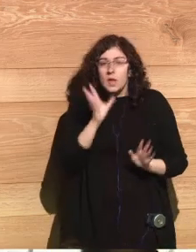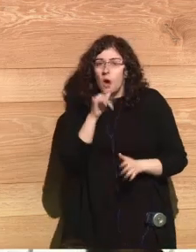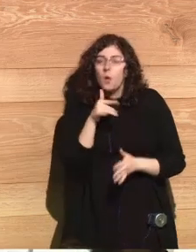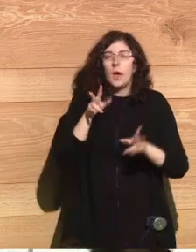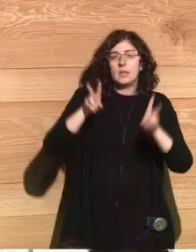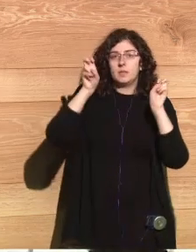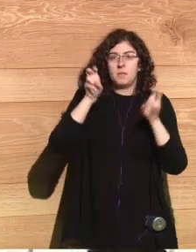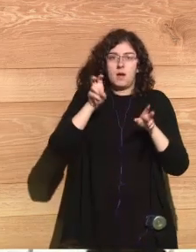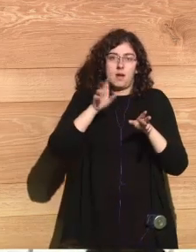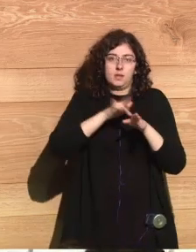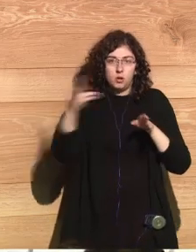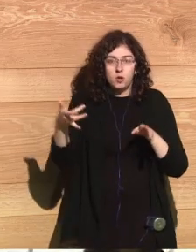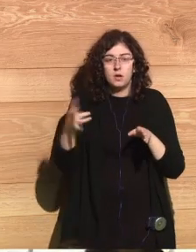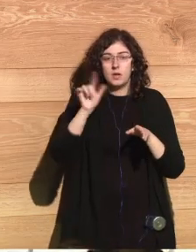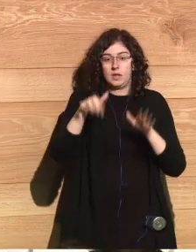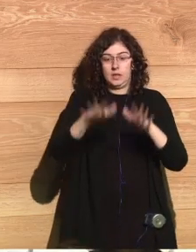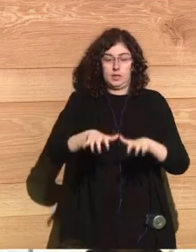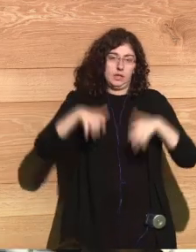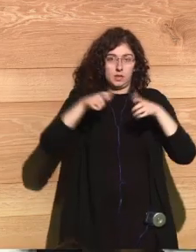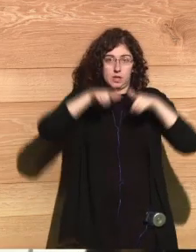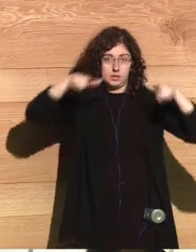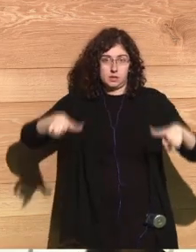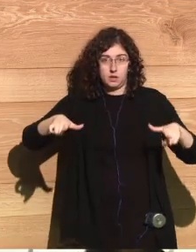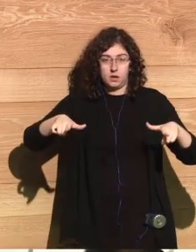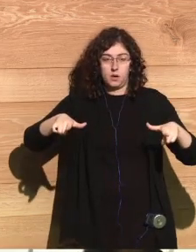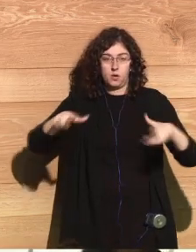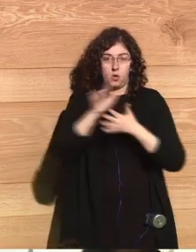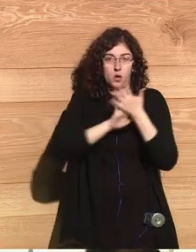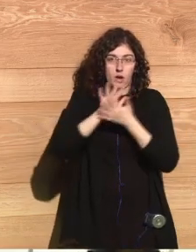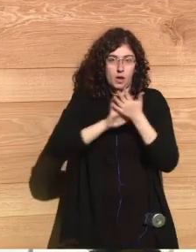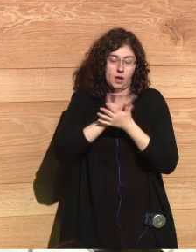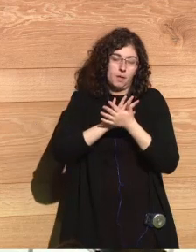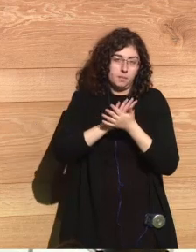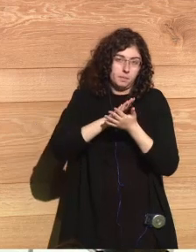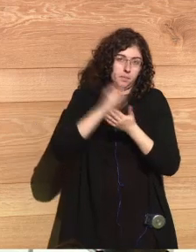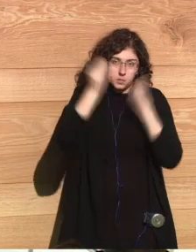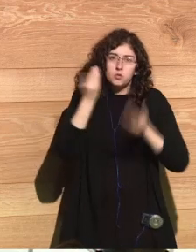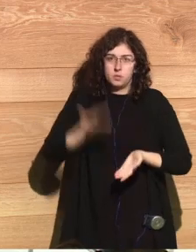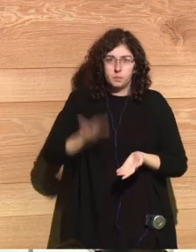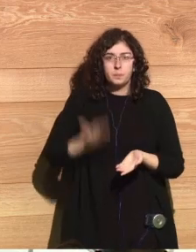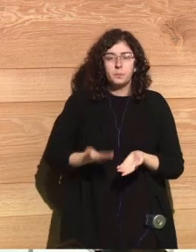And something technological today, here in this scenario, it's worth mentioning it.